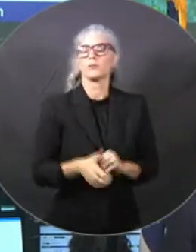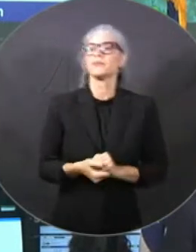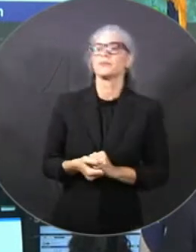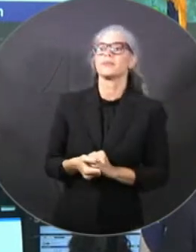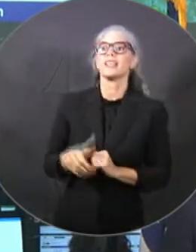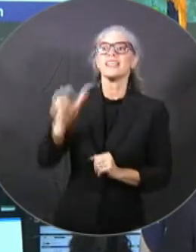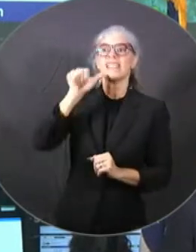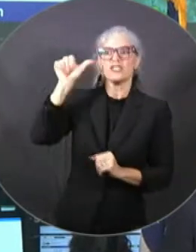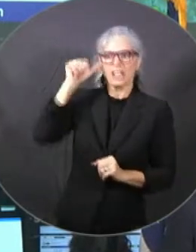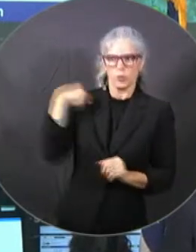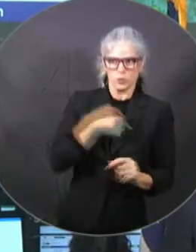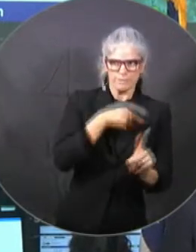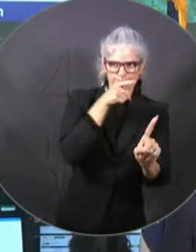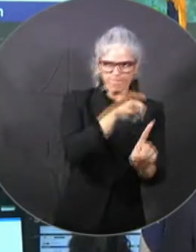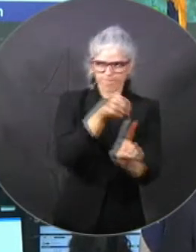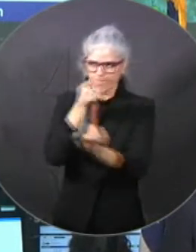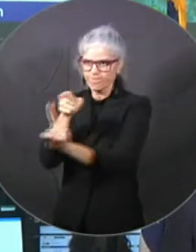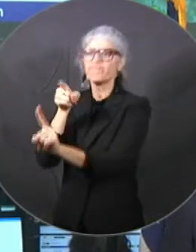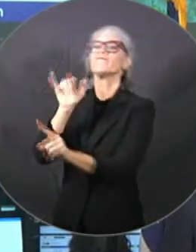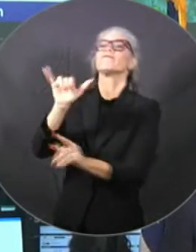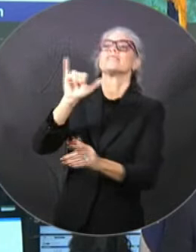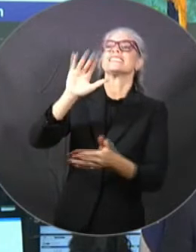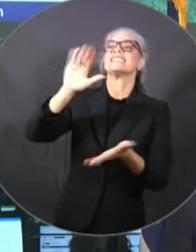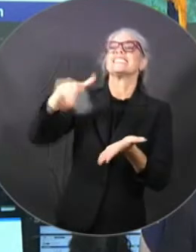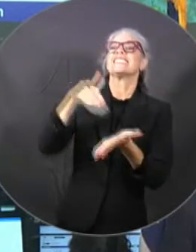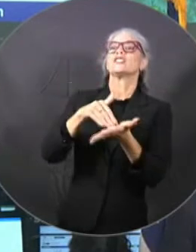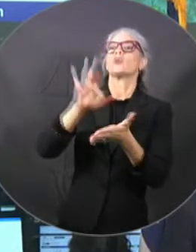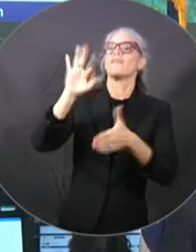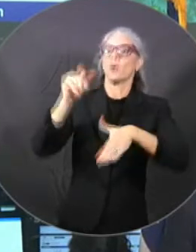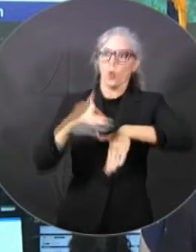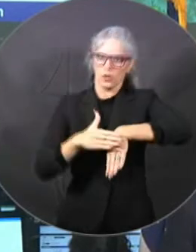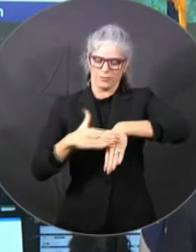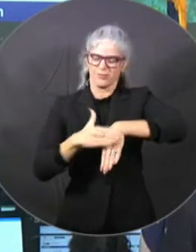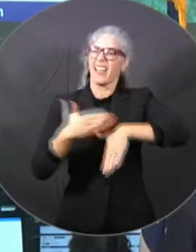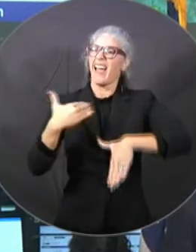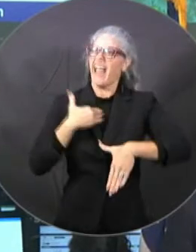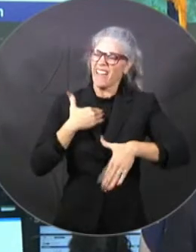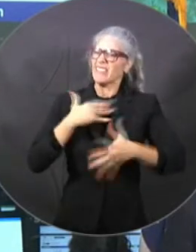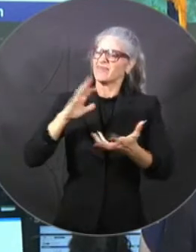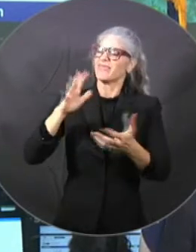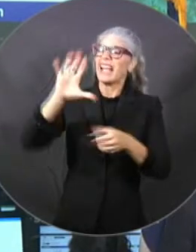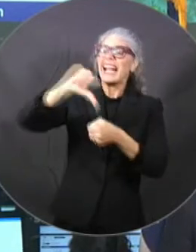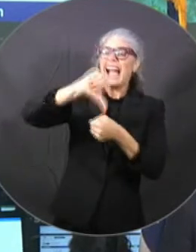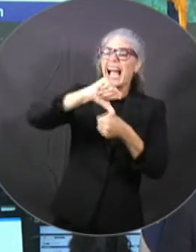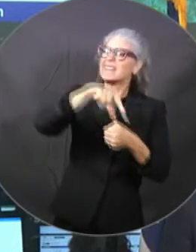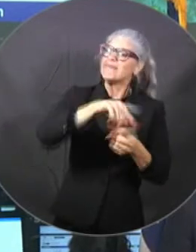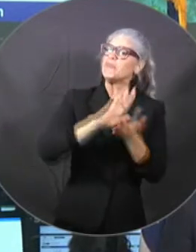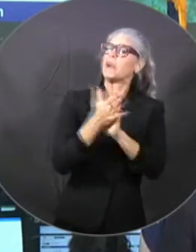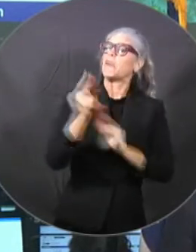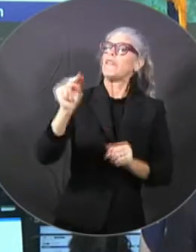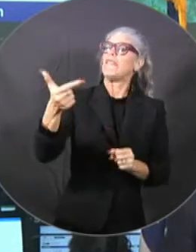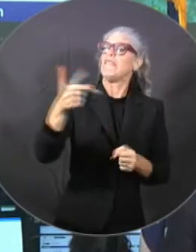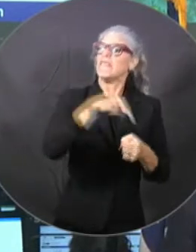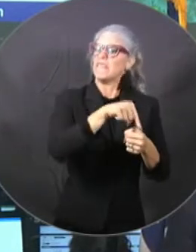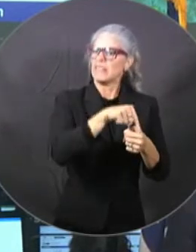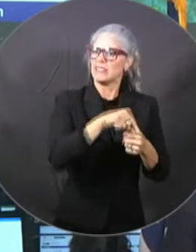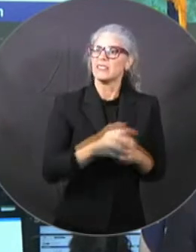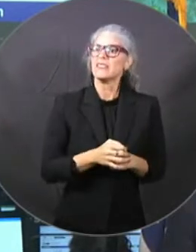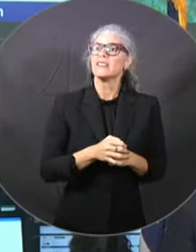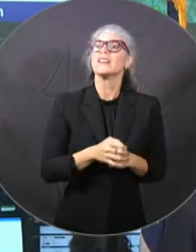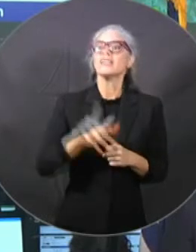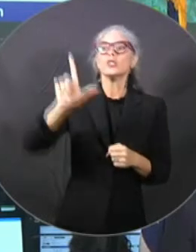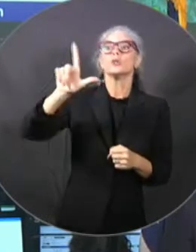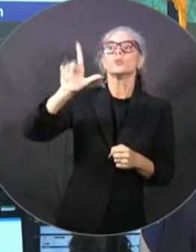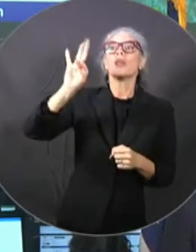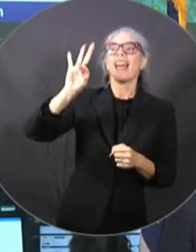central Florida, the Tampa Bay area coming out of the port, and we have 29 gas stations that we were told that